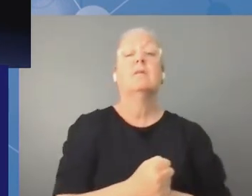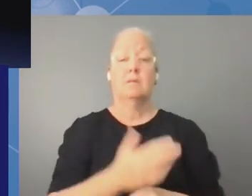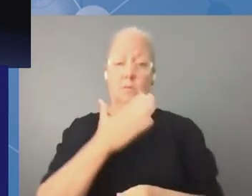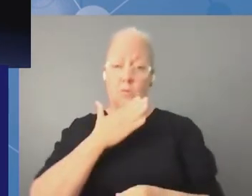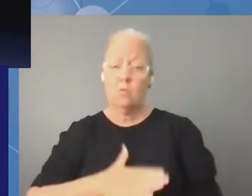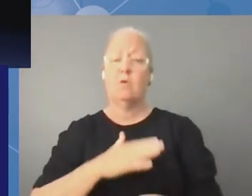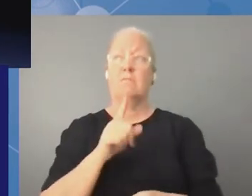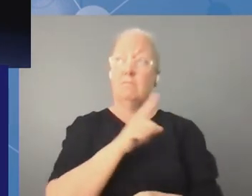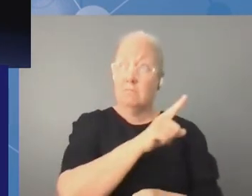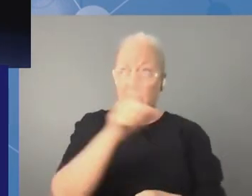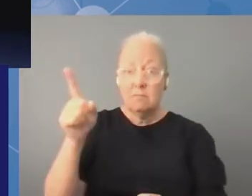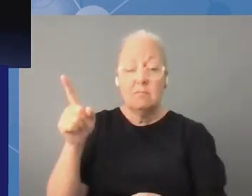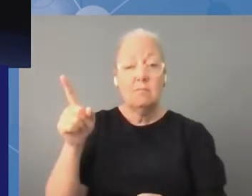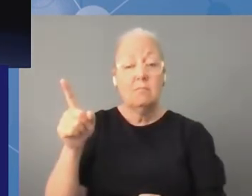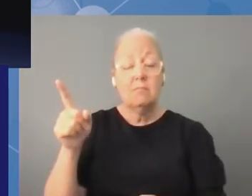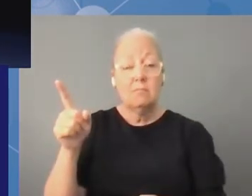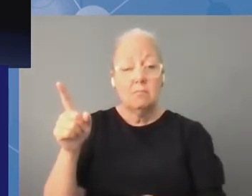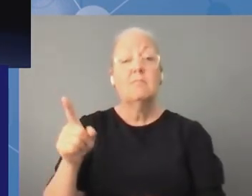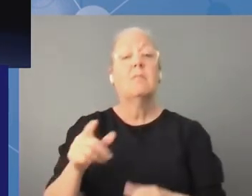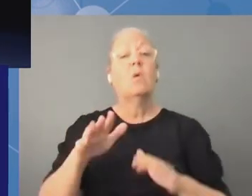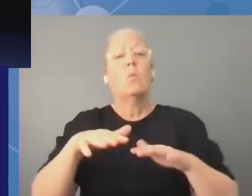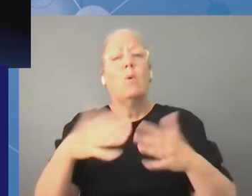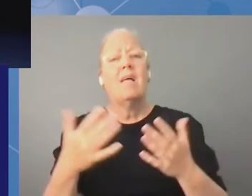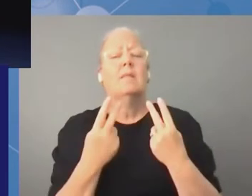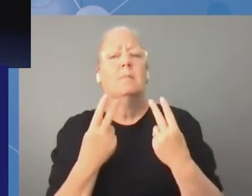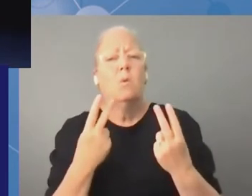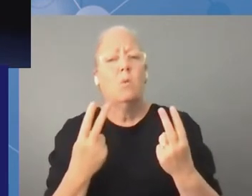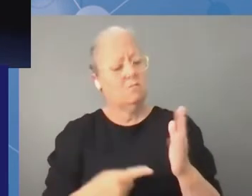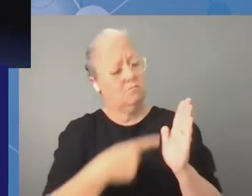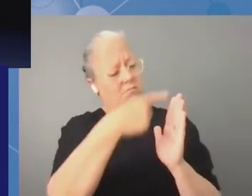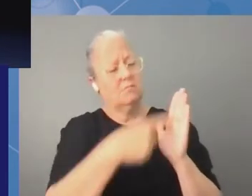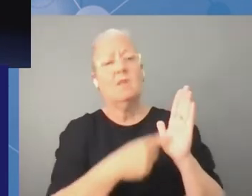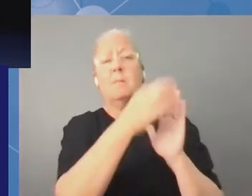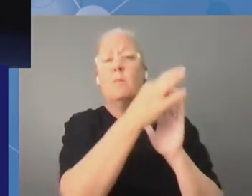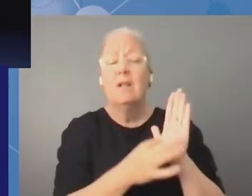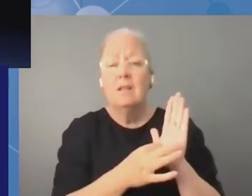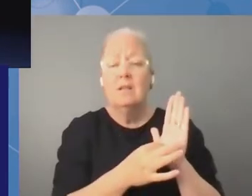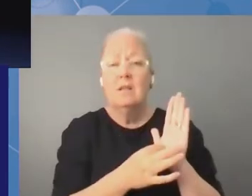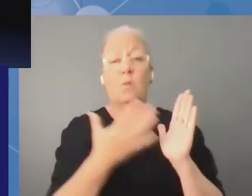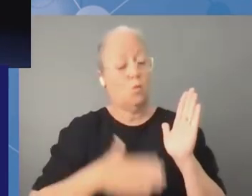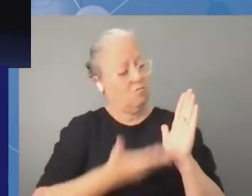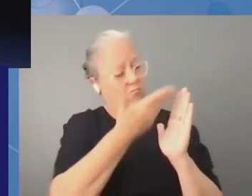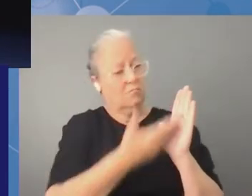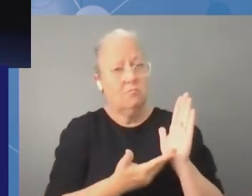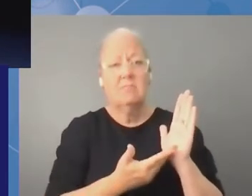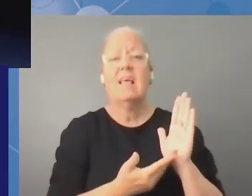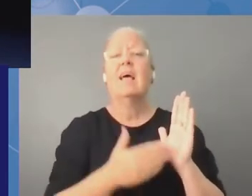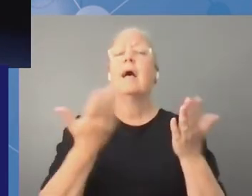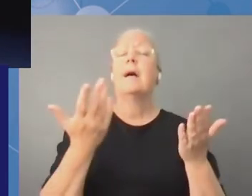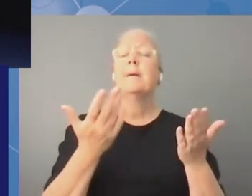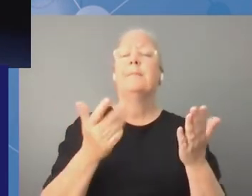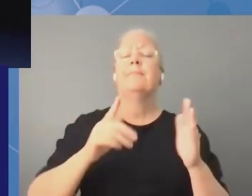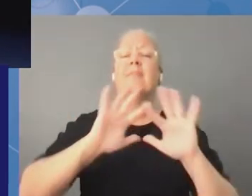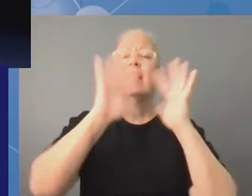relevant policies are implemented so that the internet is safe and may be a an